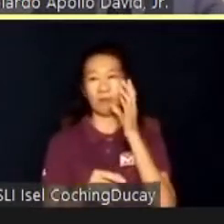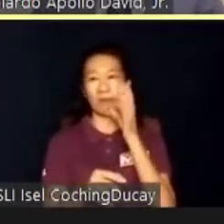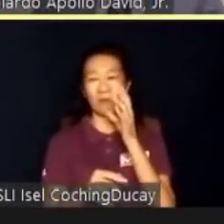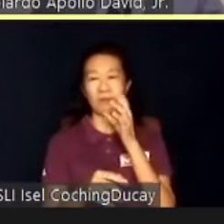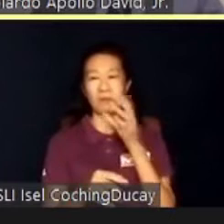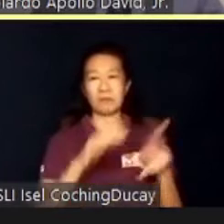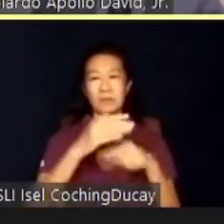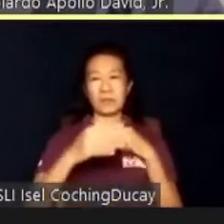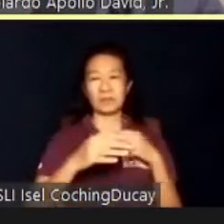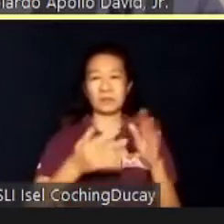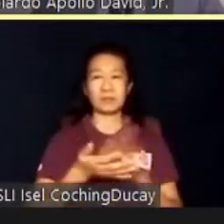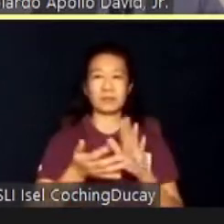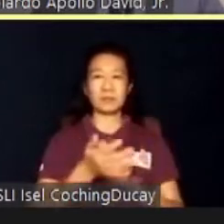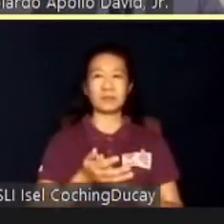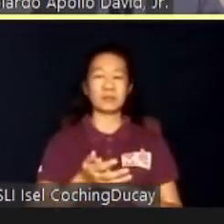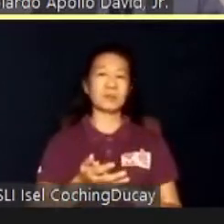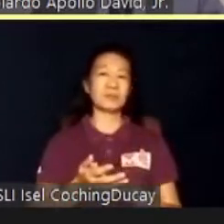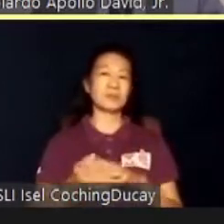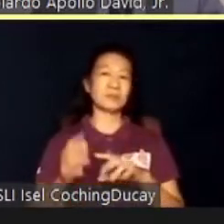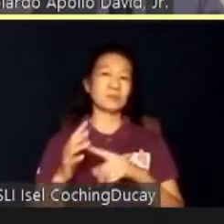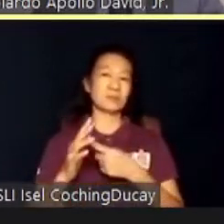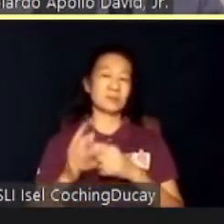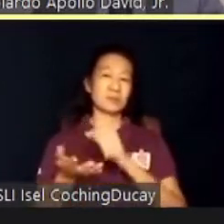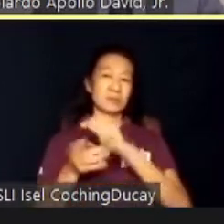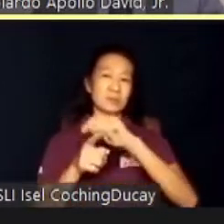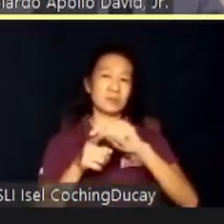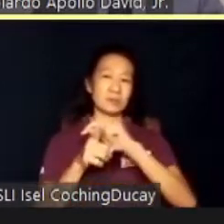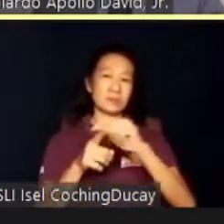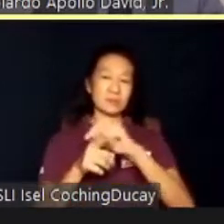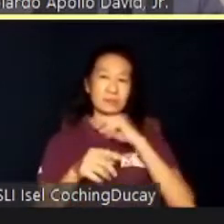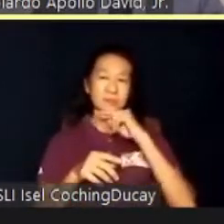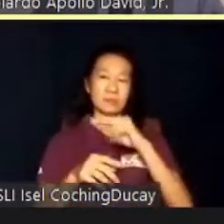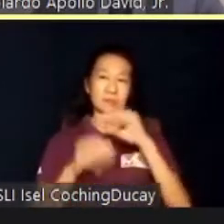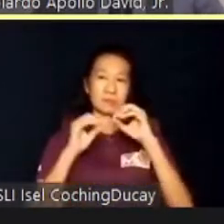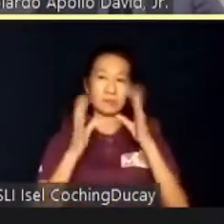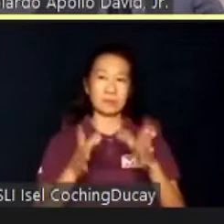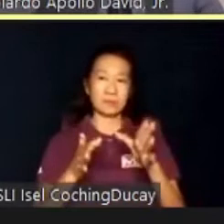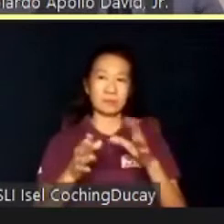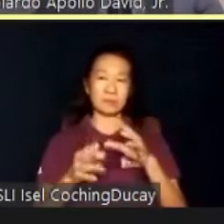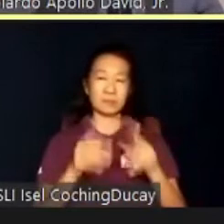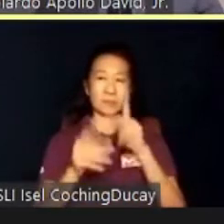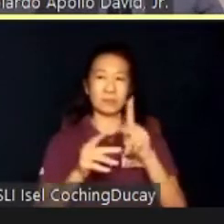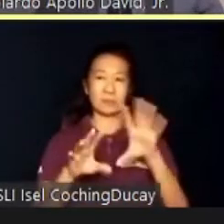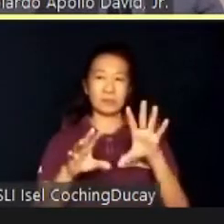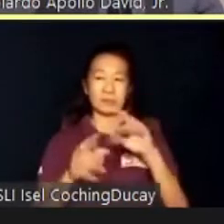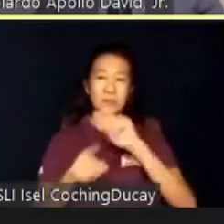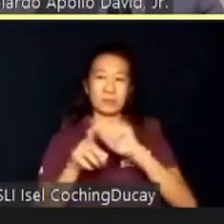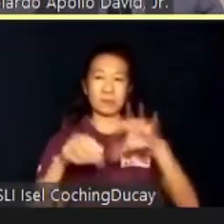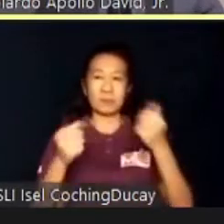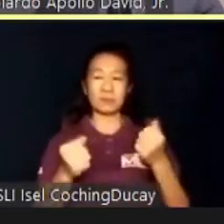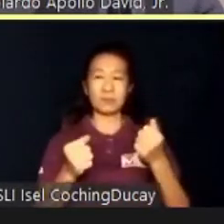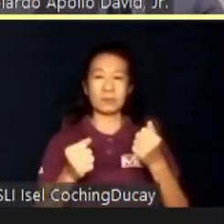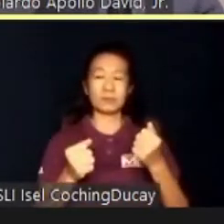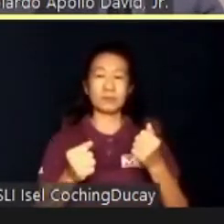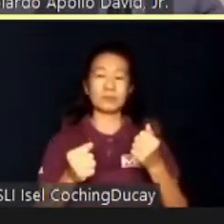function as training spaces for students. Non-teaching staff assigned in these units were trained how to engage the